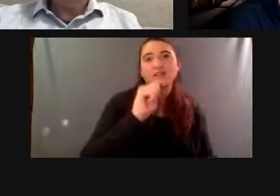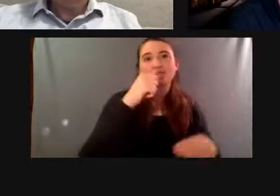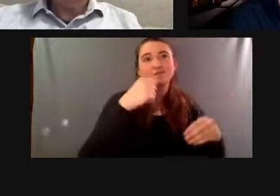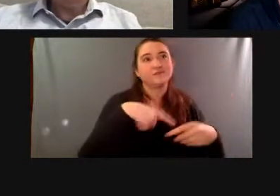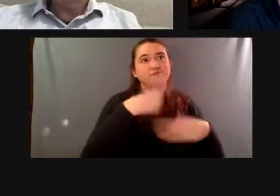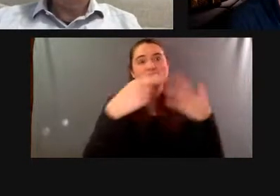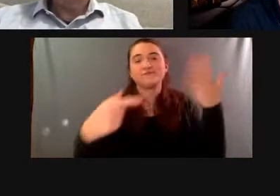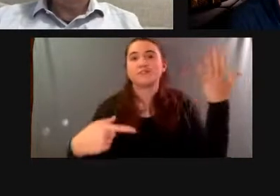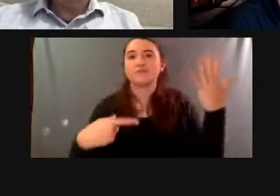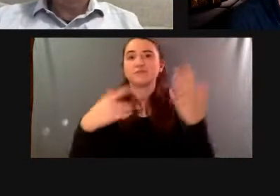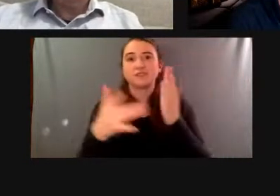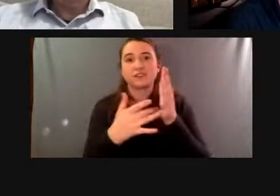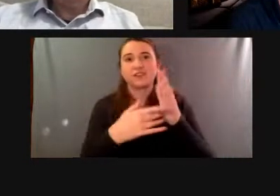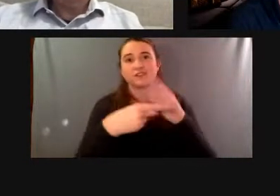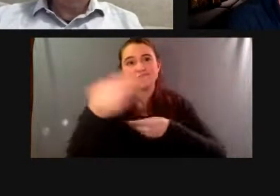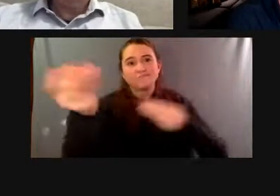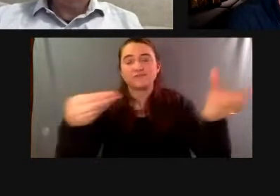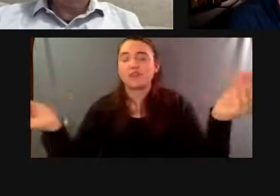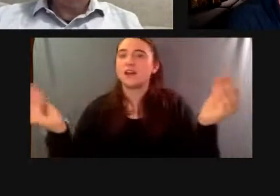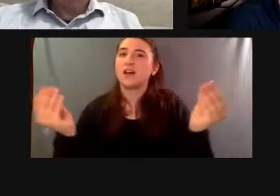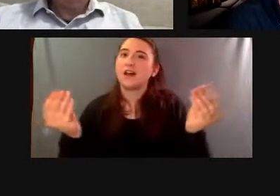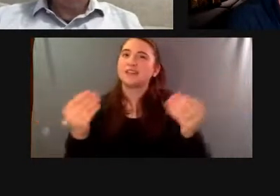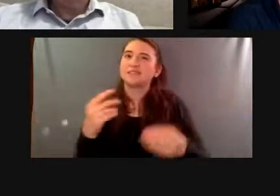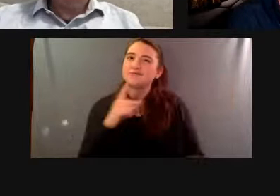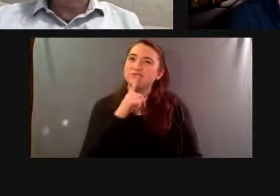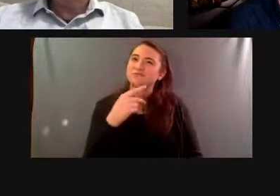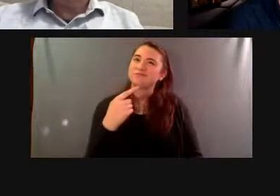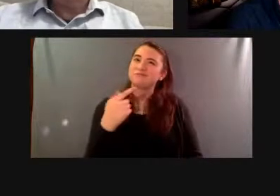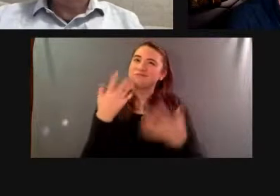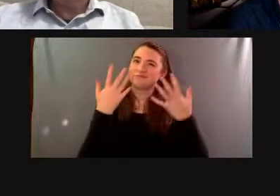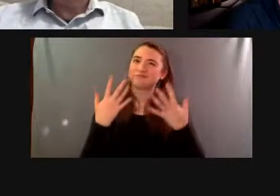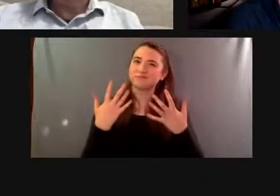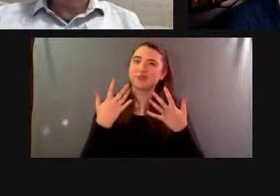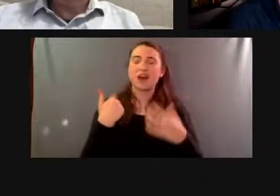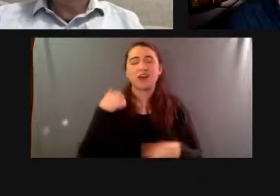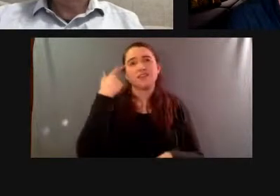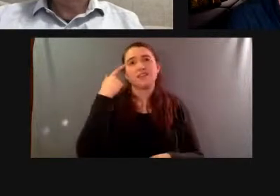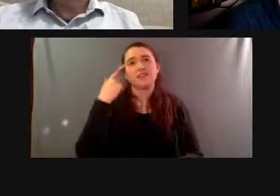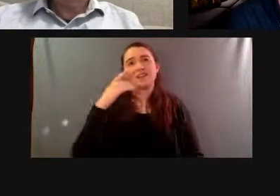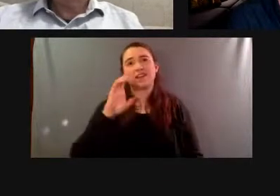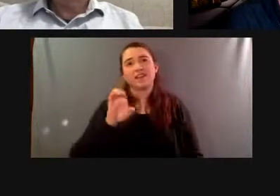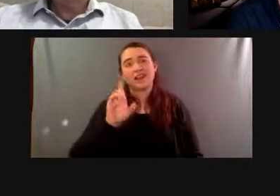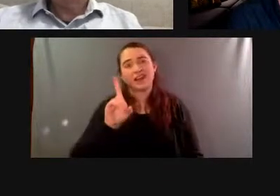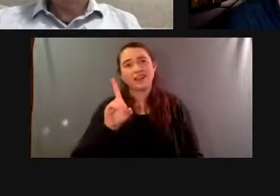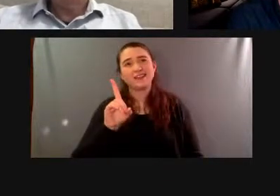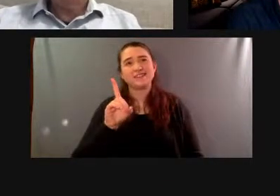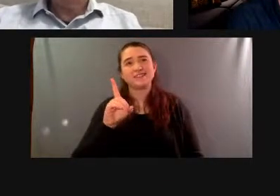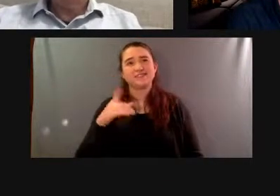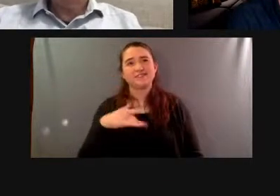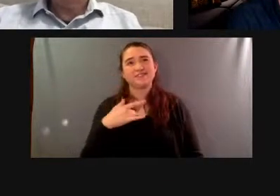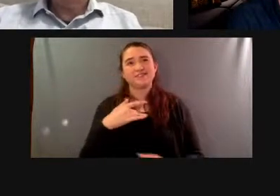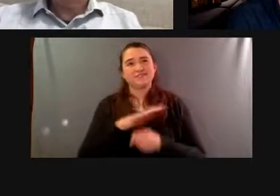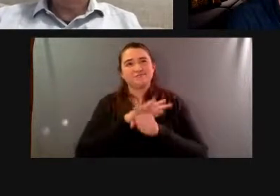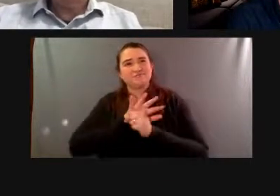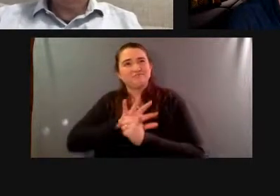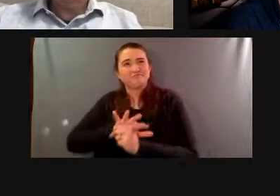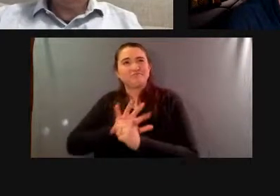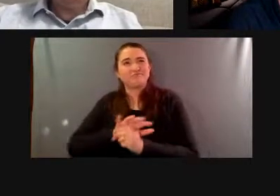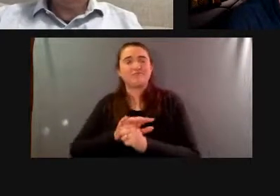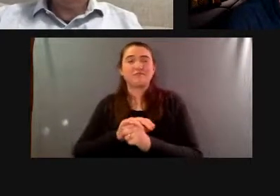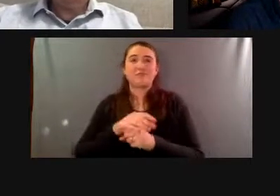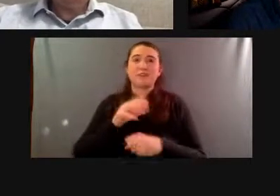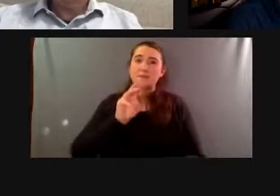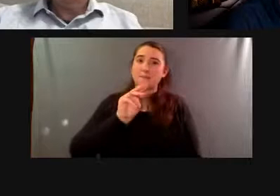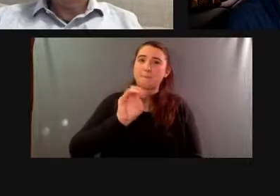way it's really a pity i think a lot of pressure came on ed and his family because of the negative media publicity